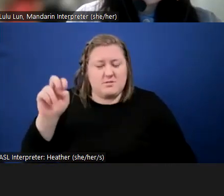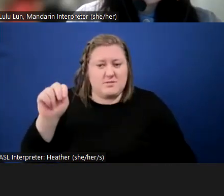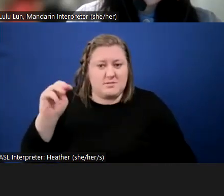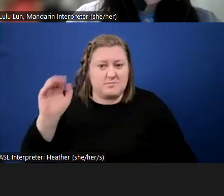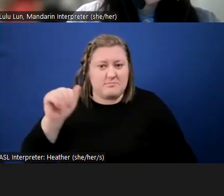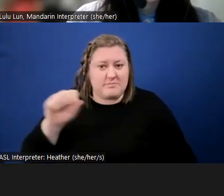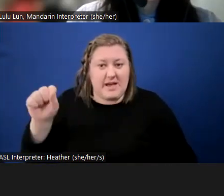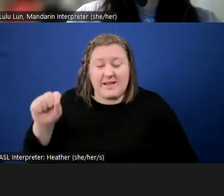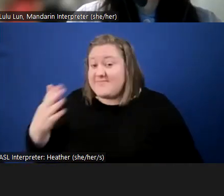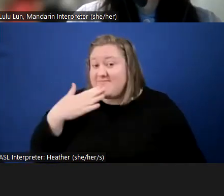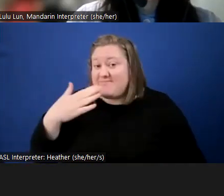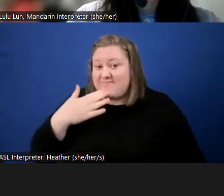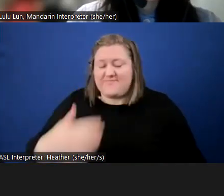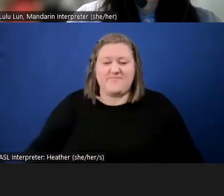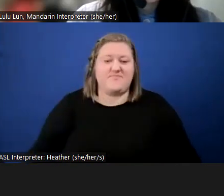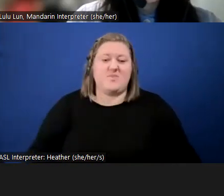much. Thank you.